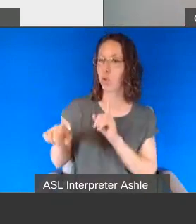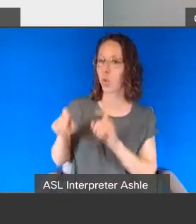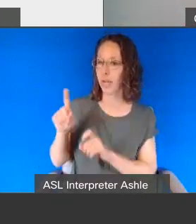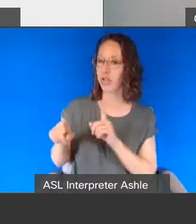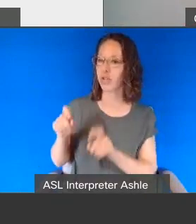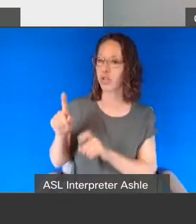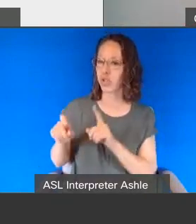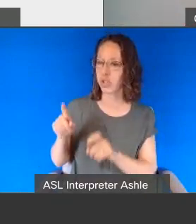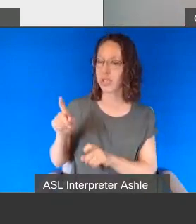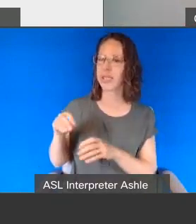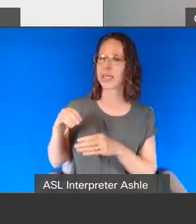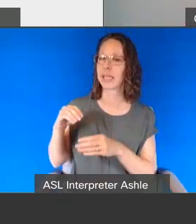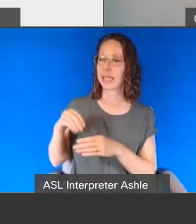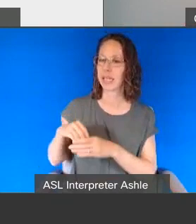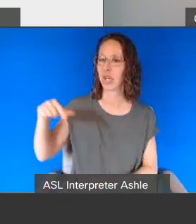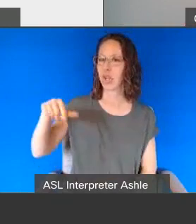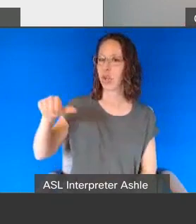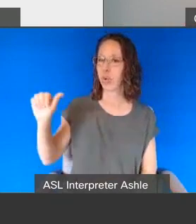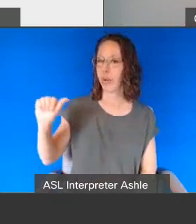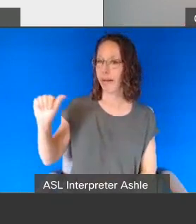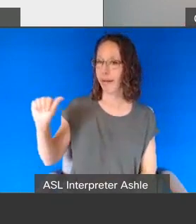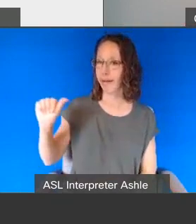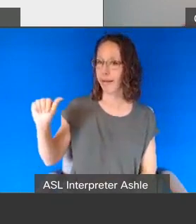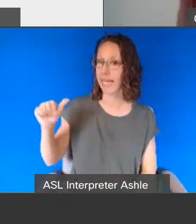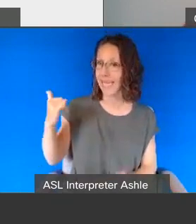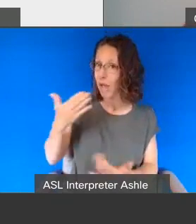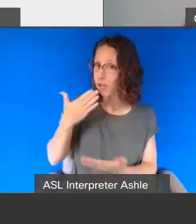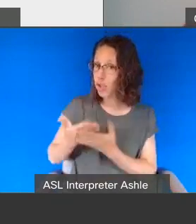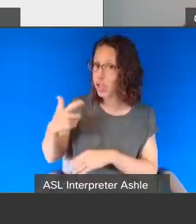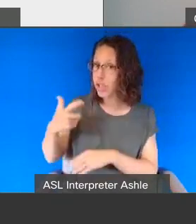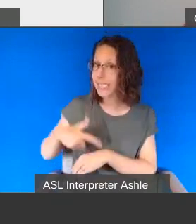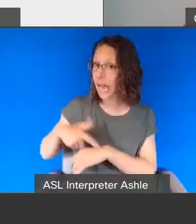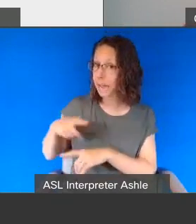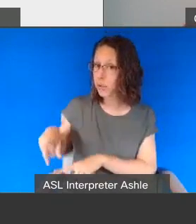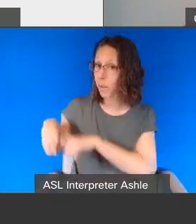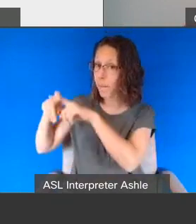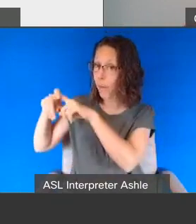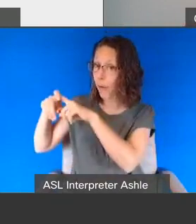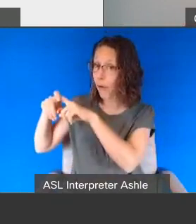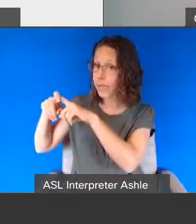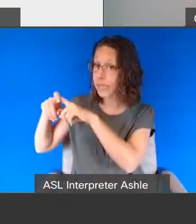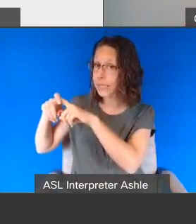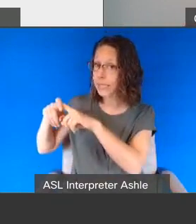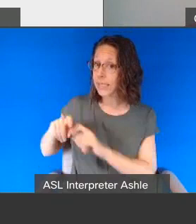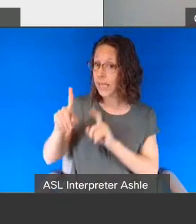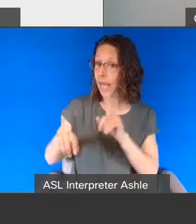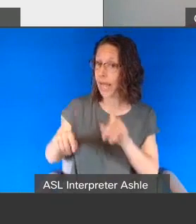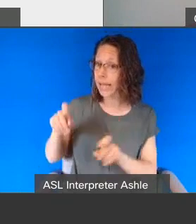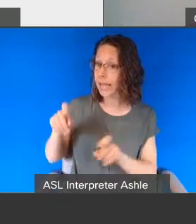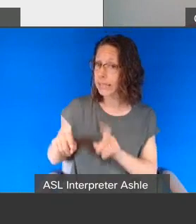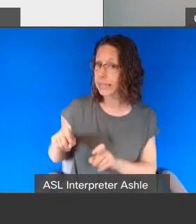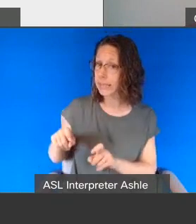in the question and answer box is this a good time to pause and have me ask these